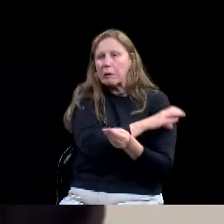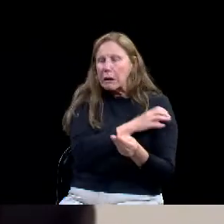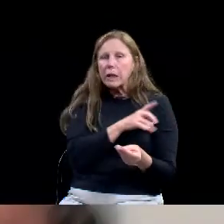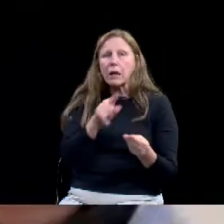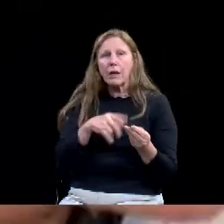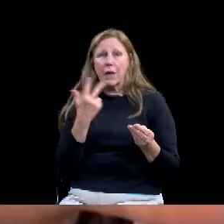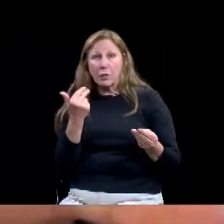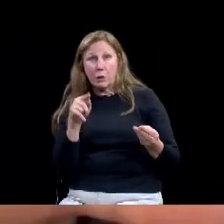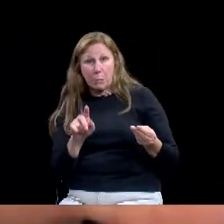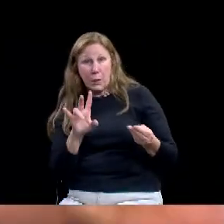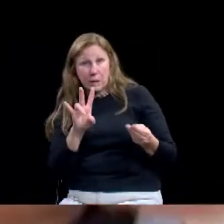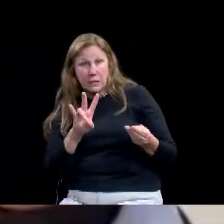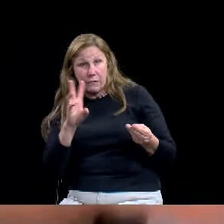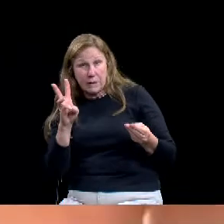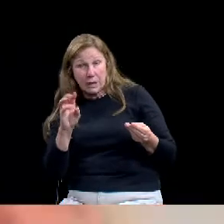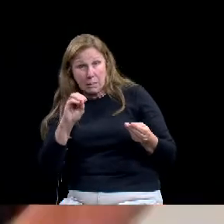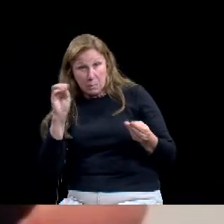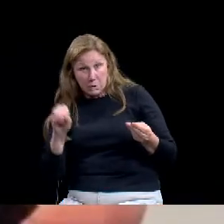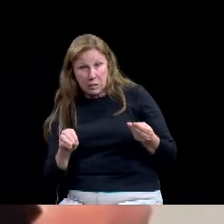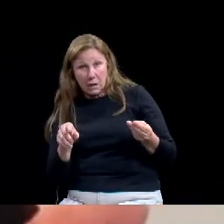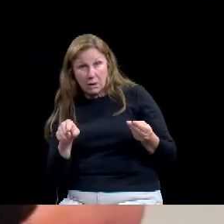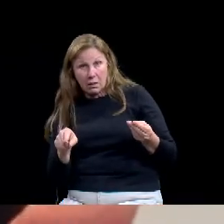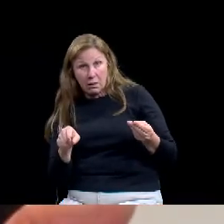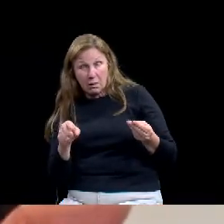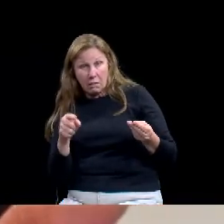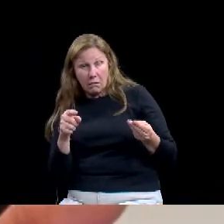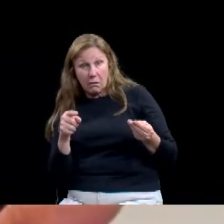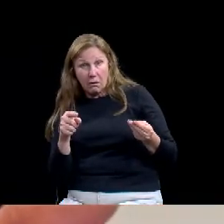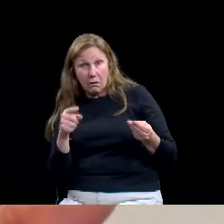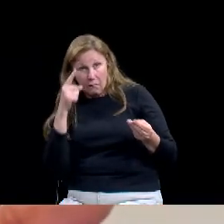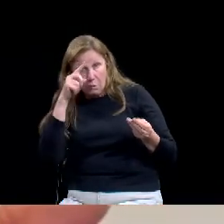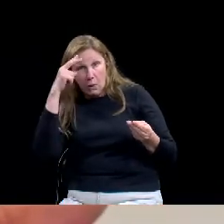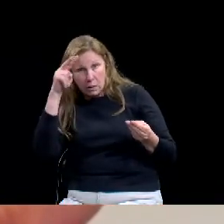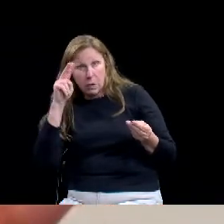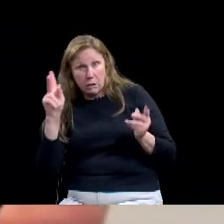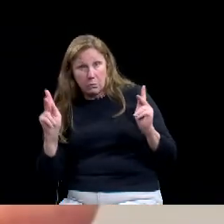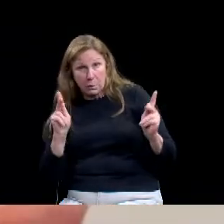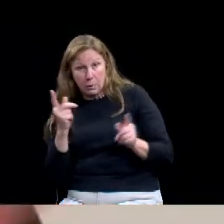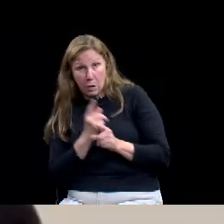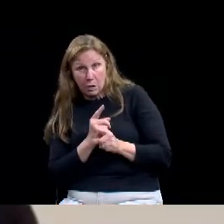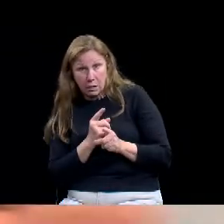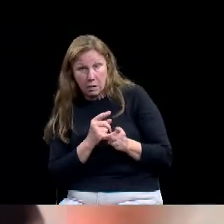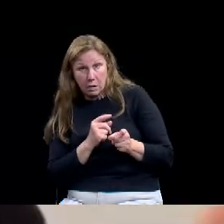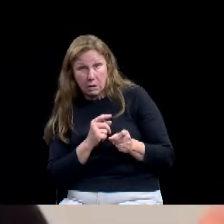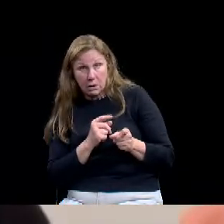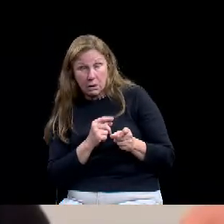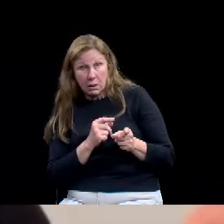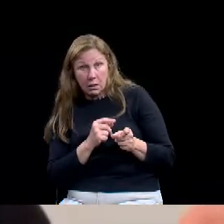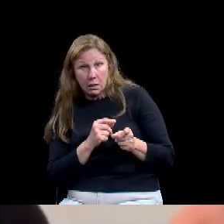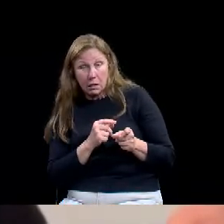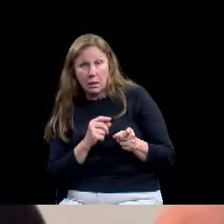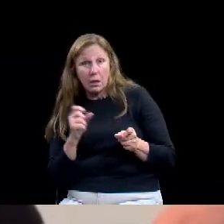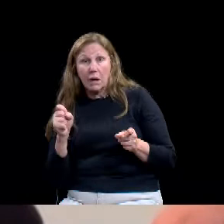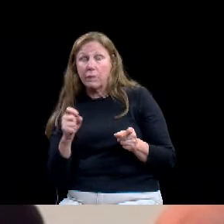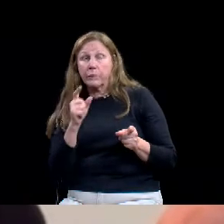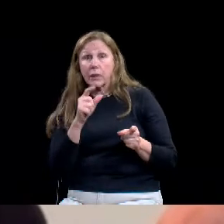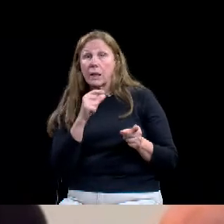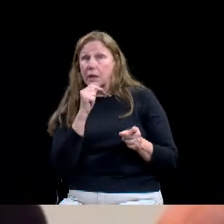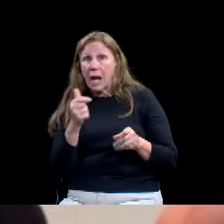And that does not over, that does not overlap with the health district. So these are completely separate numbers.